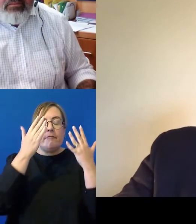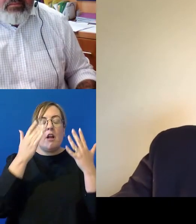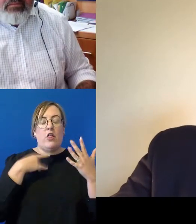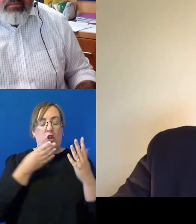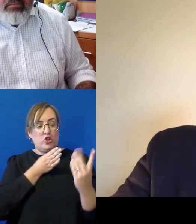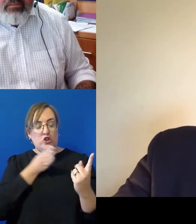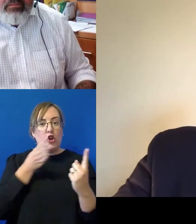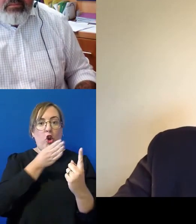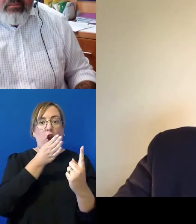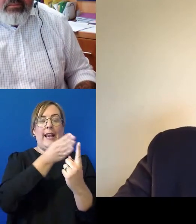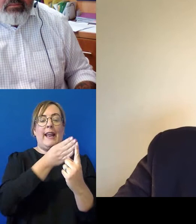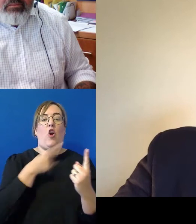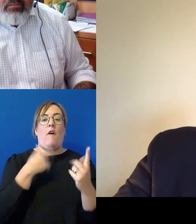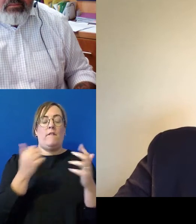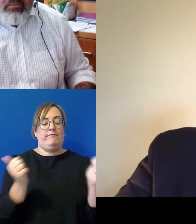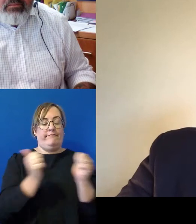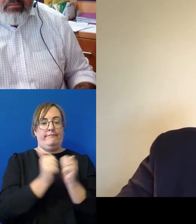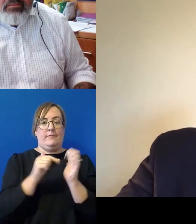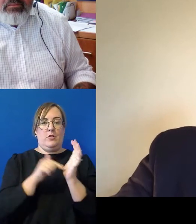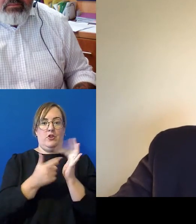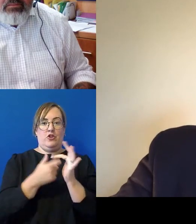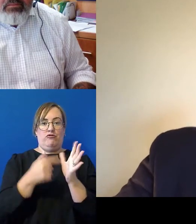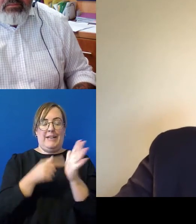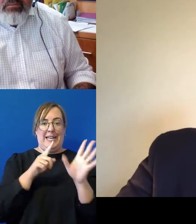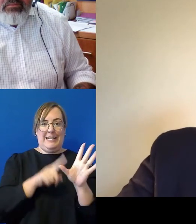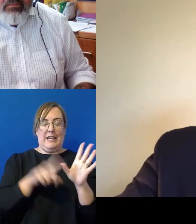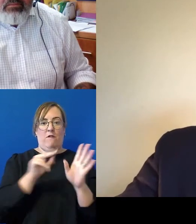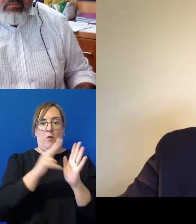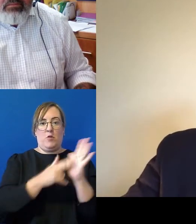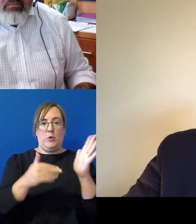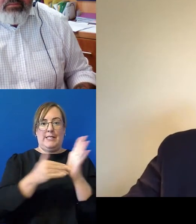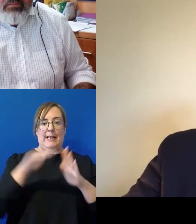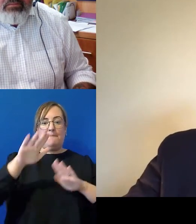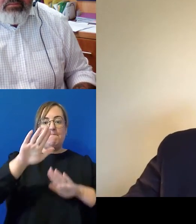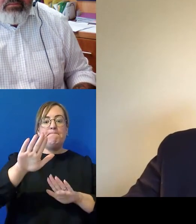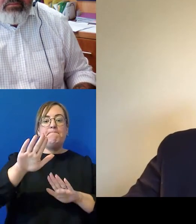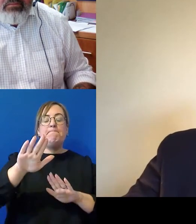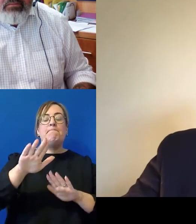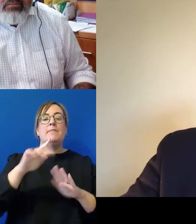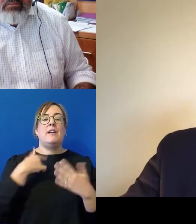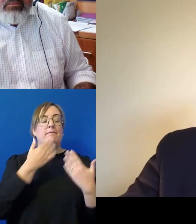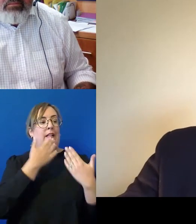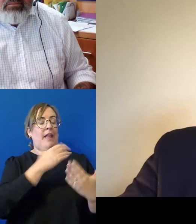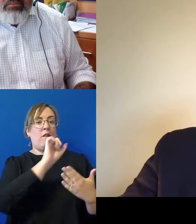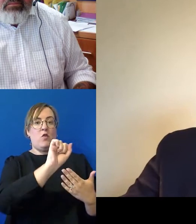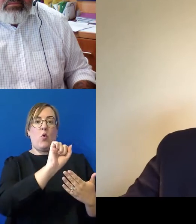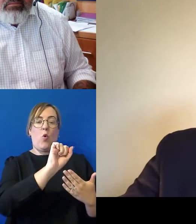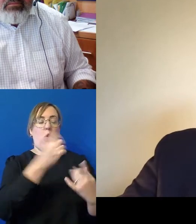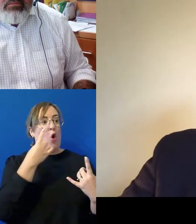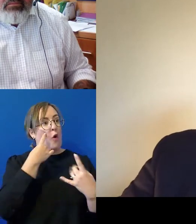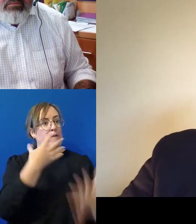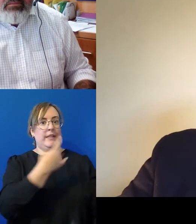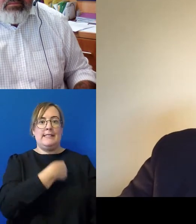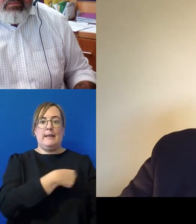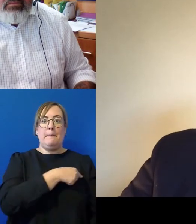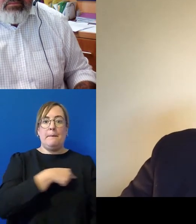the treaty in Aotearoa New Zealand and where it's headed for future generations and thank you for your obvious commitment to